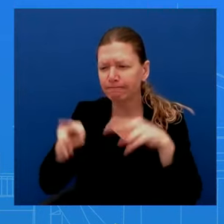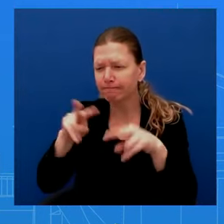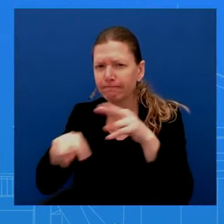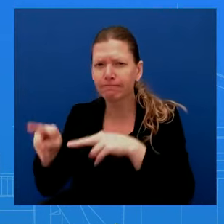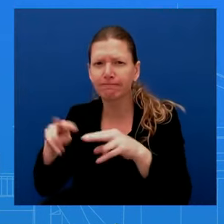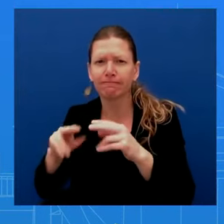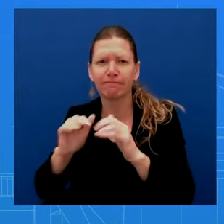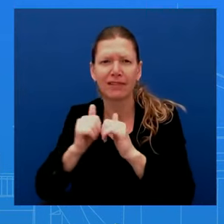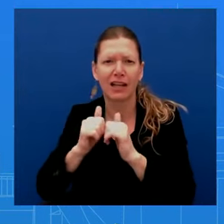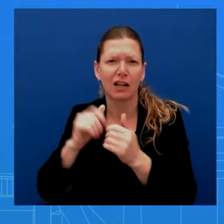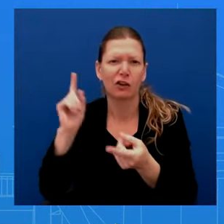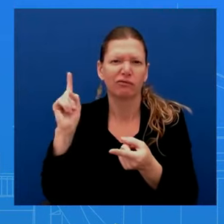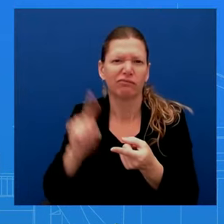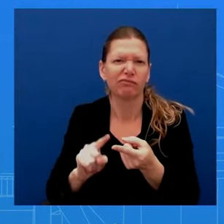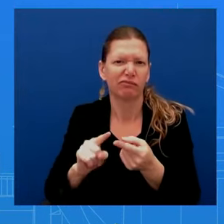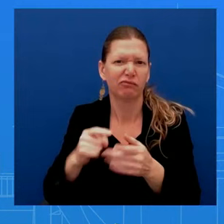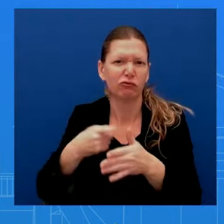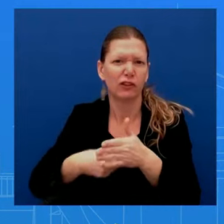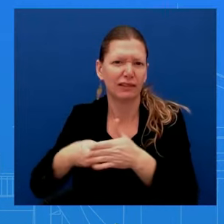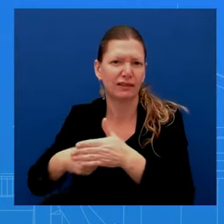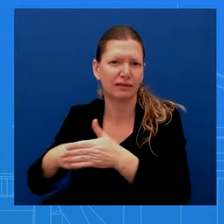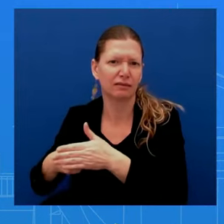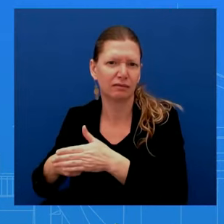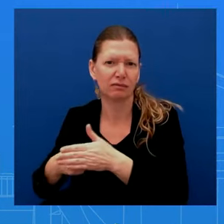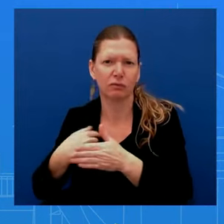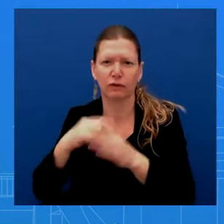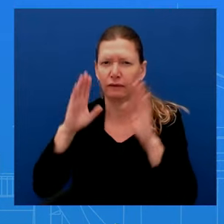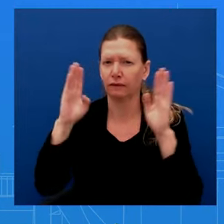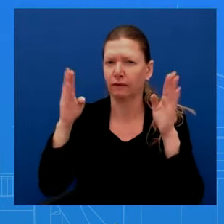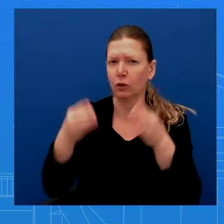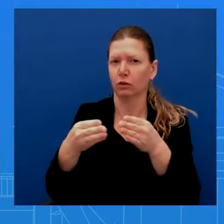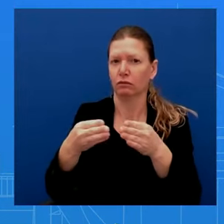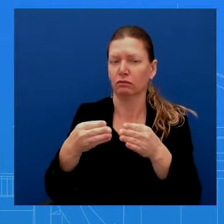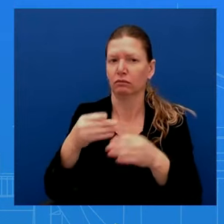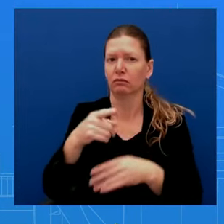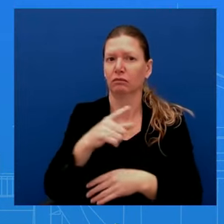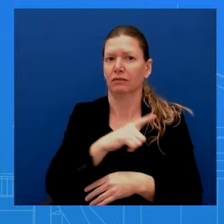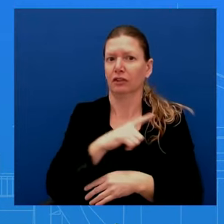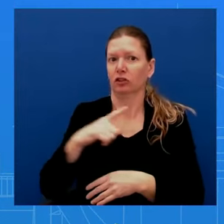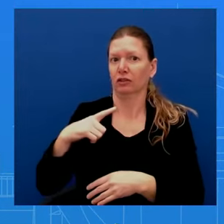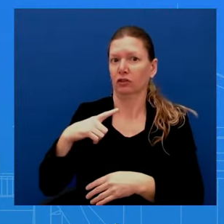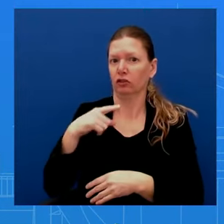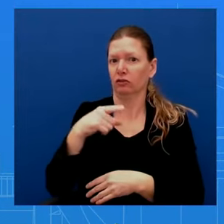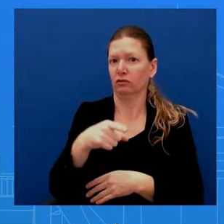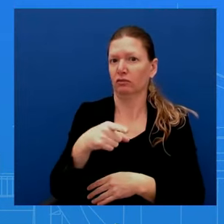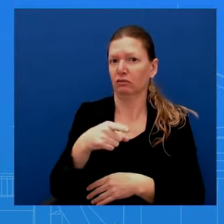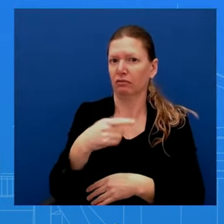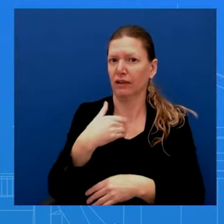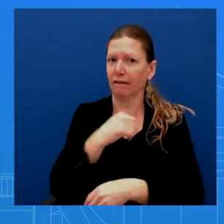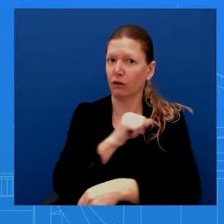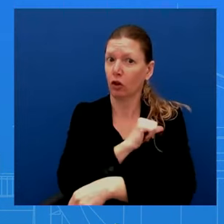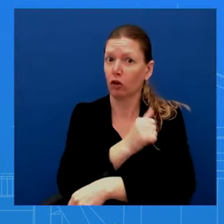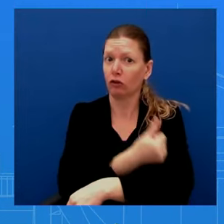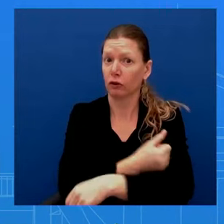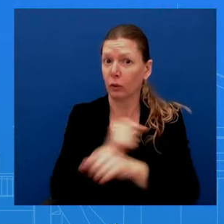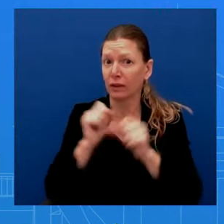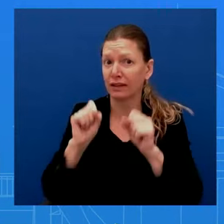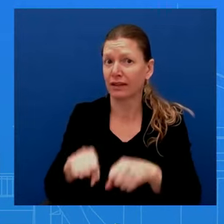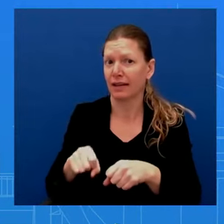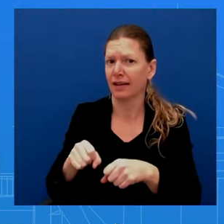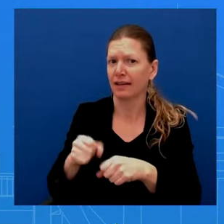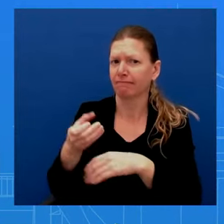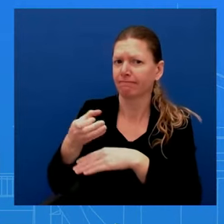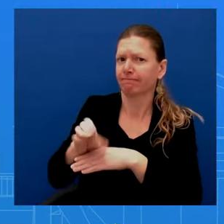authorities on using those and that's really the earlier actions that we're taking on insulin, on Medicare,